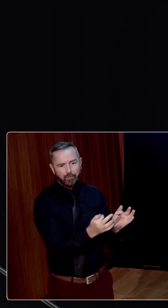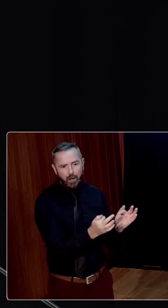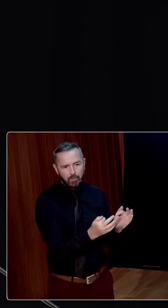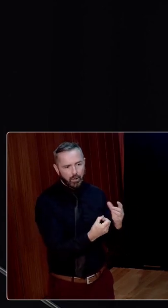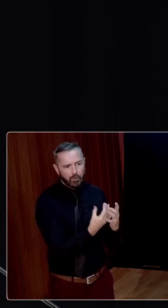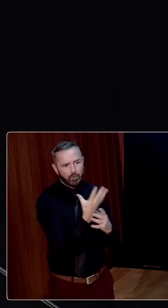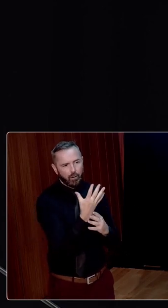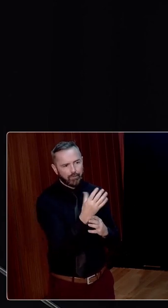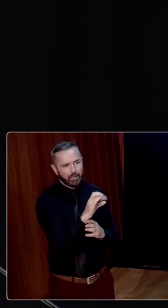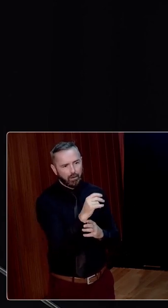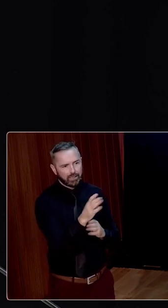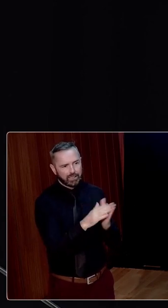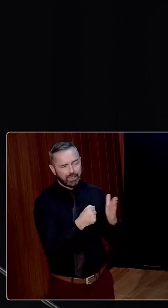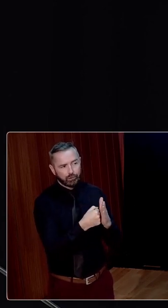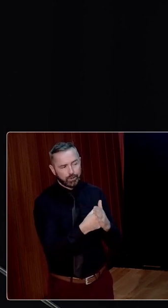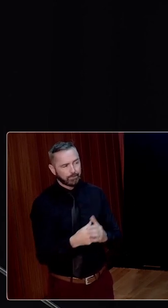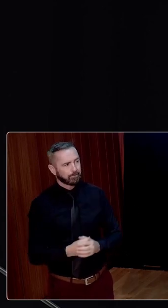and thriving cottage industries.